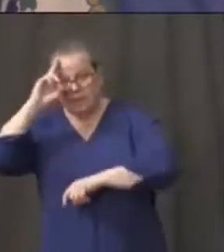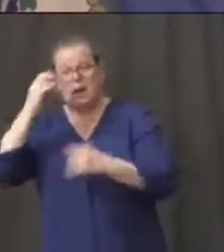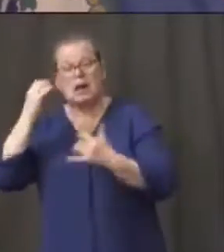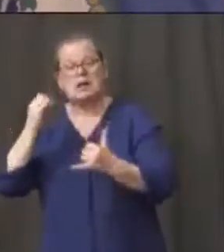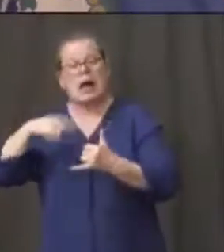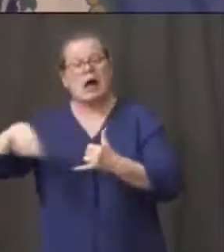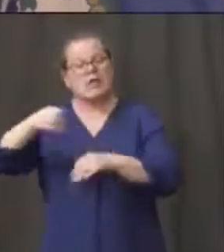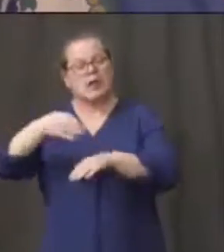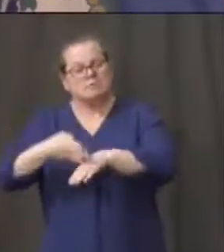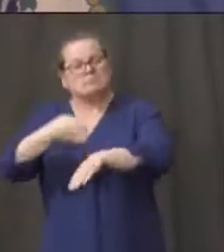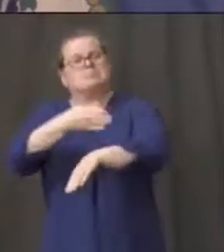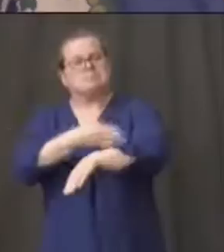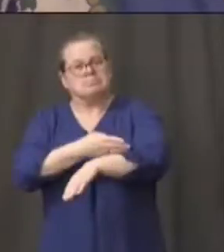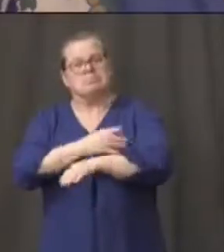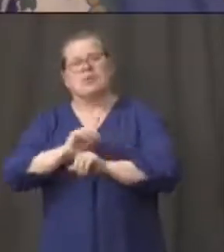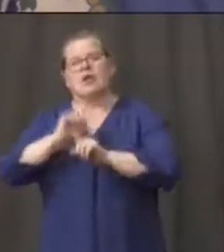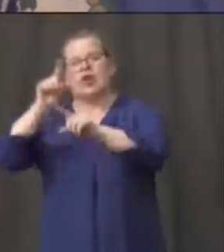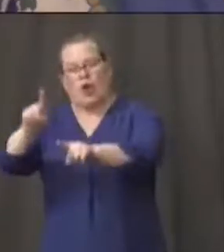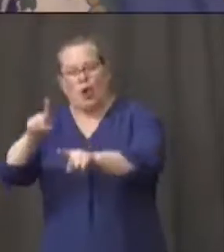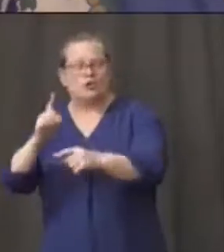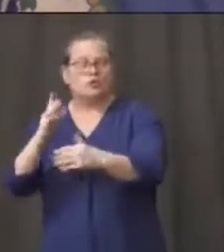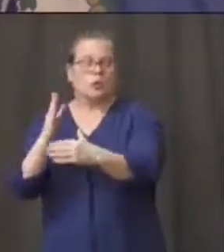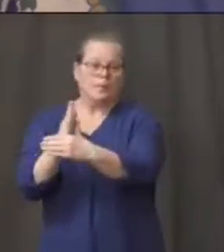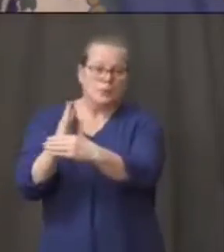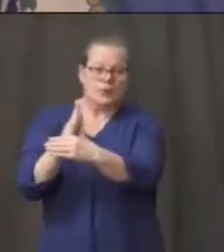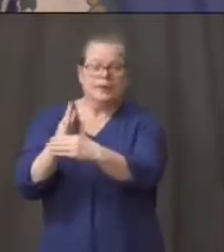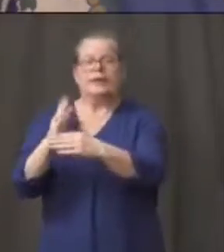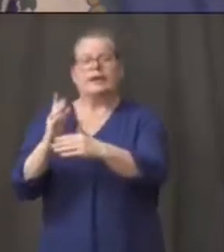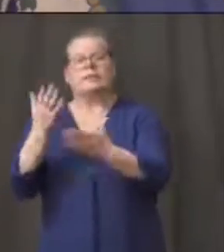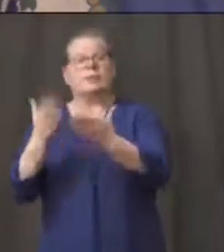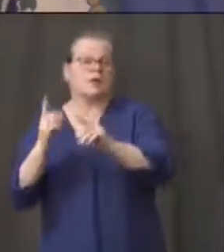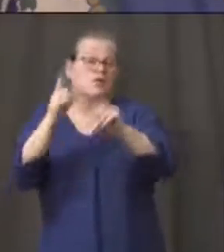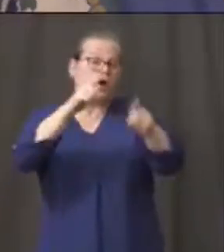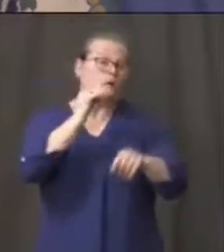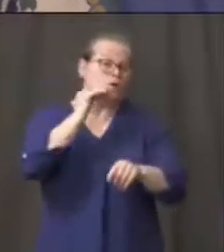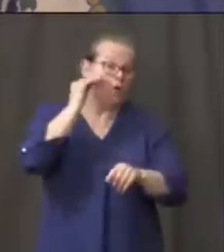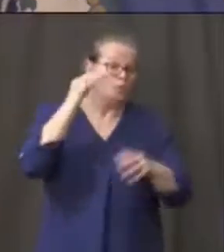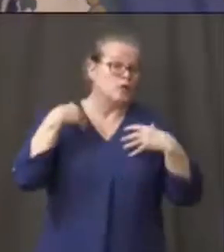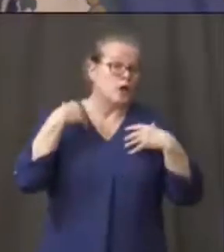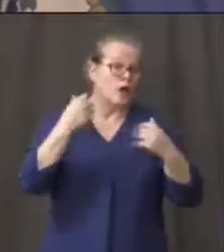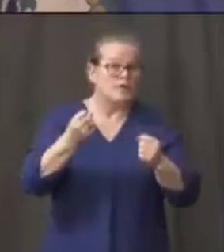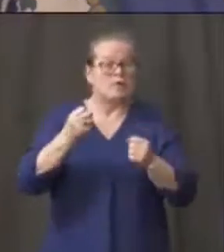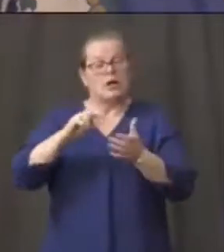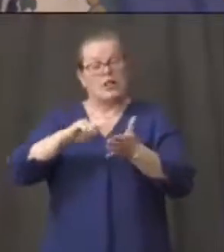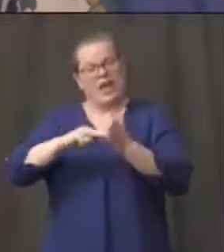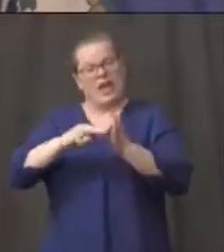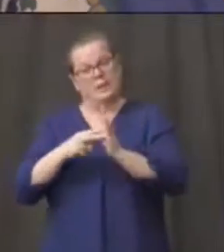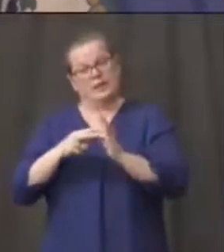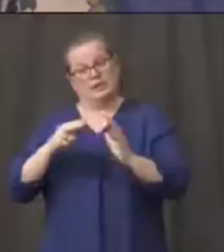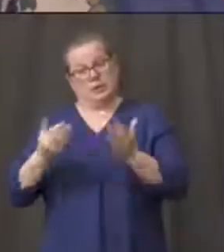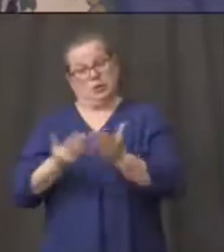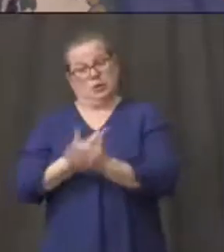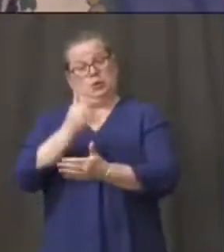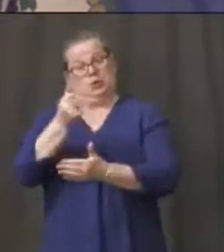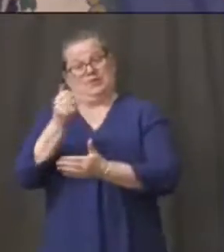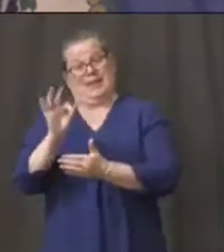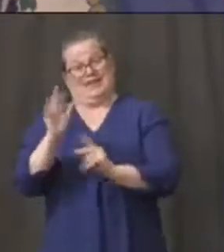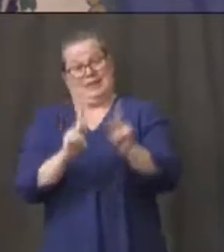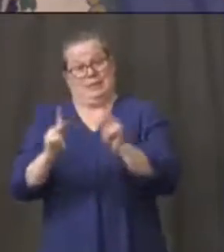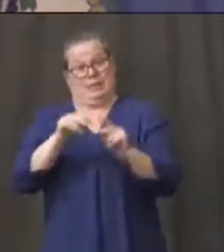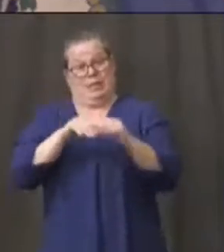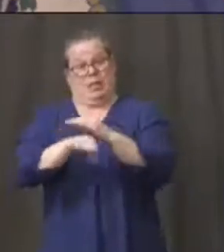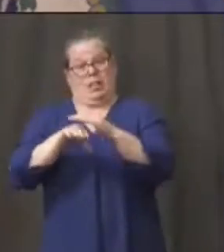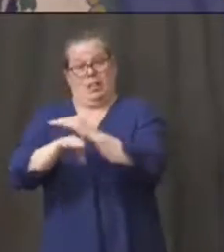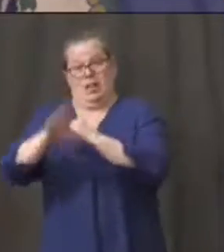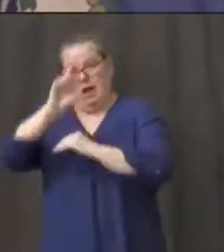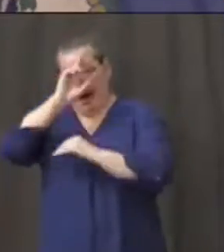do have expanding capacity in our hospitals with only 19 new hospitalizations. That is something we're able to manage and manage well for the